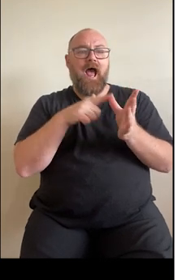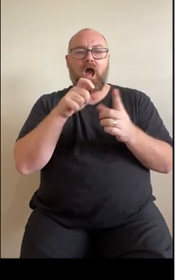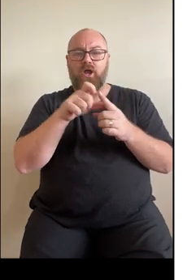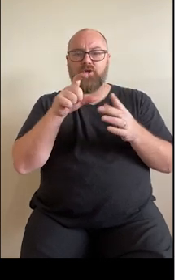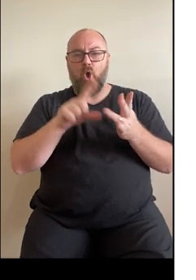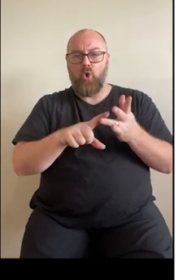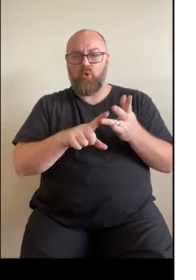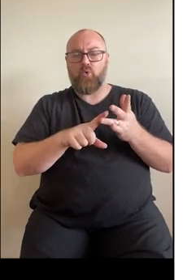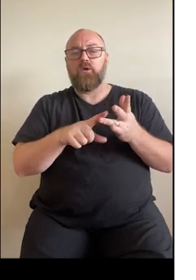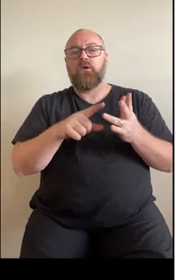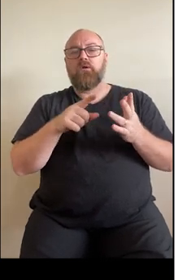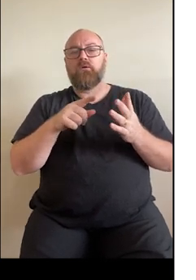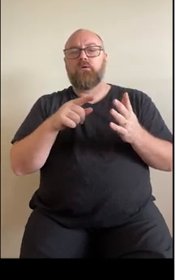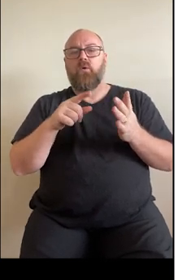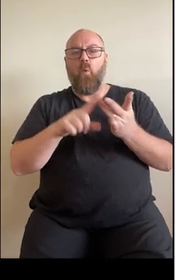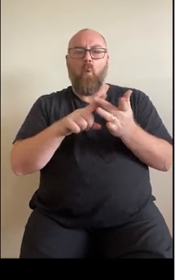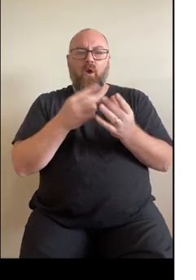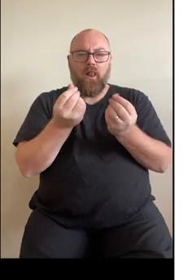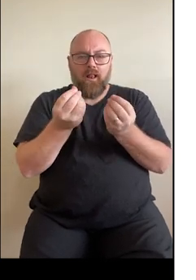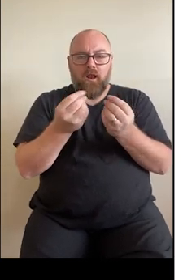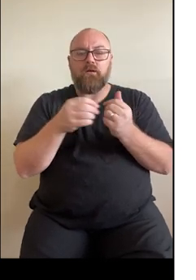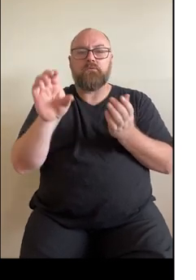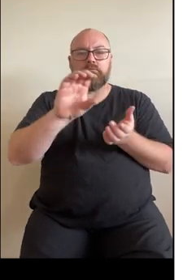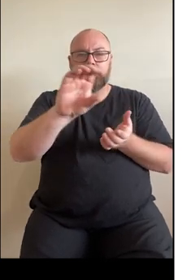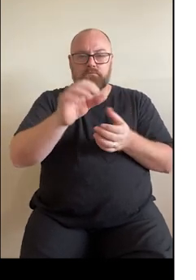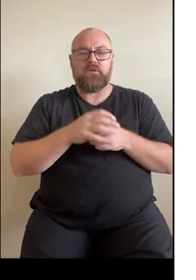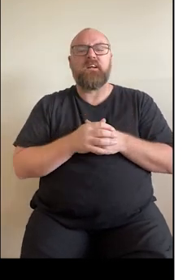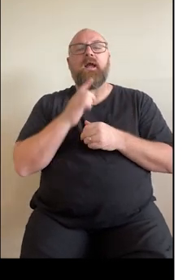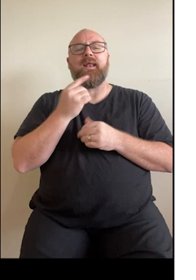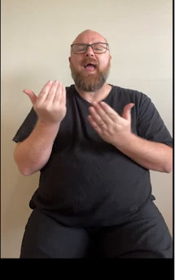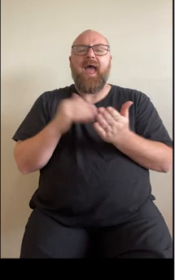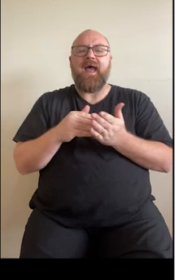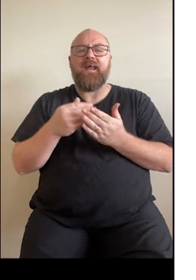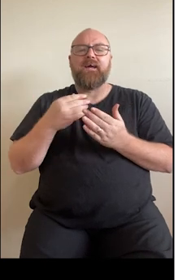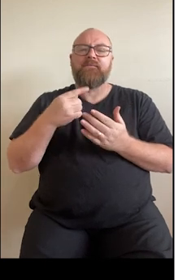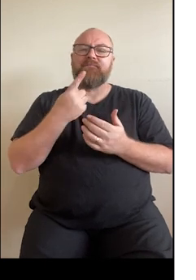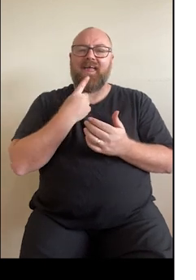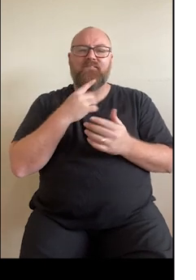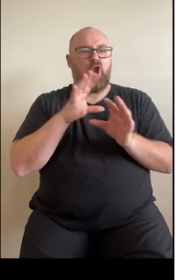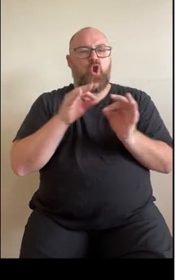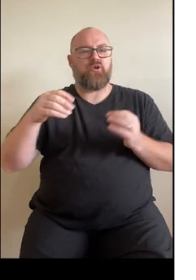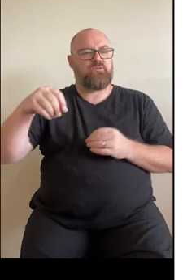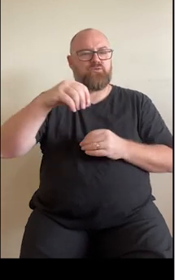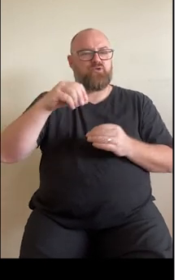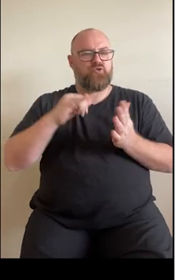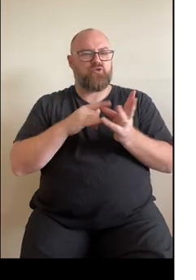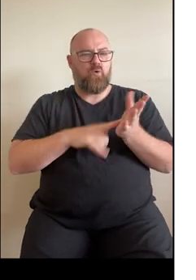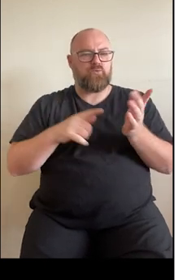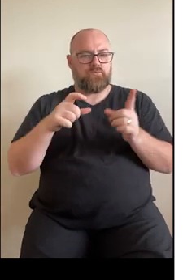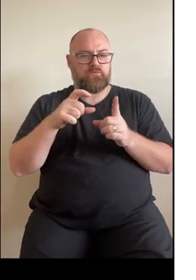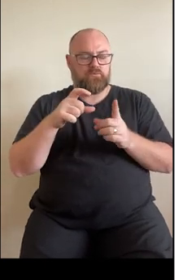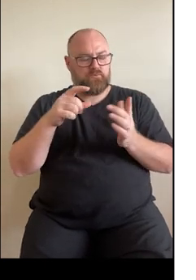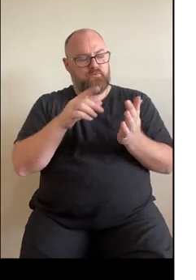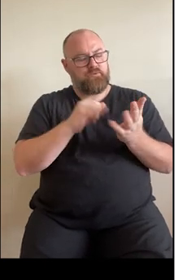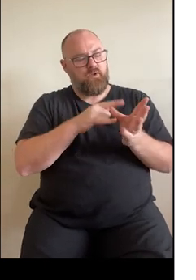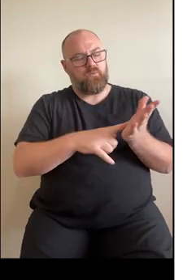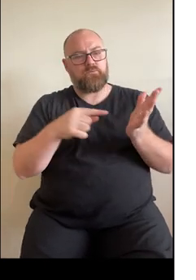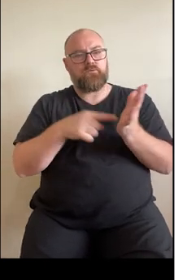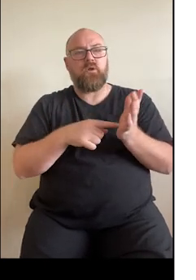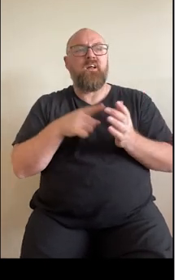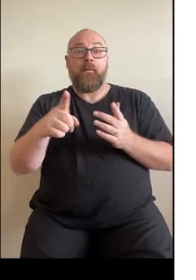Herbs and spices for flavour in foods instead of adding salt. Number two, maintain a healthy weight. It is important to